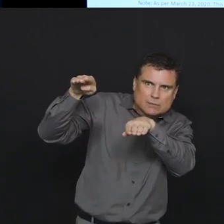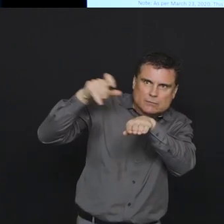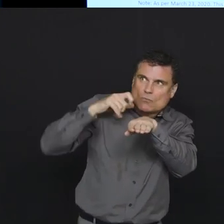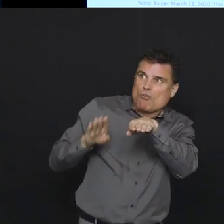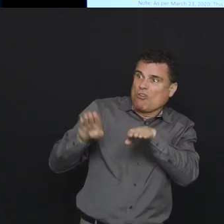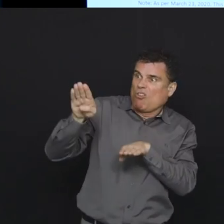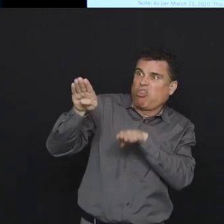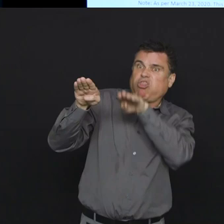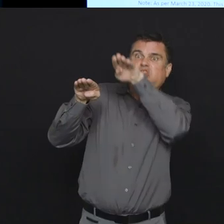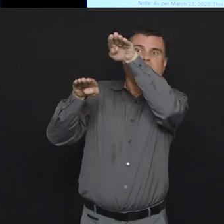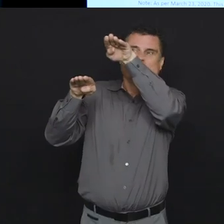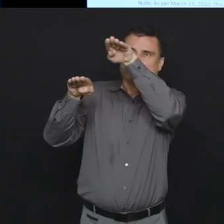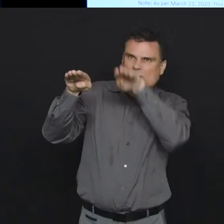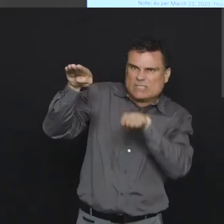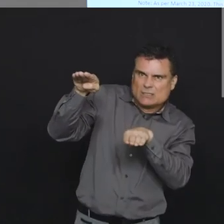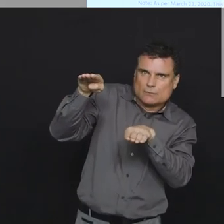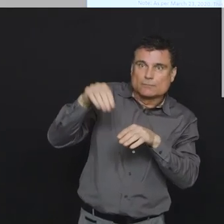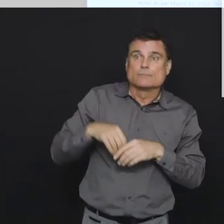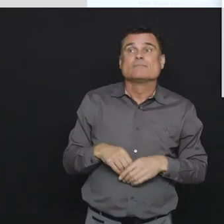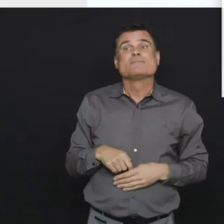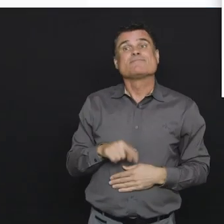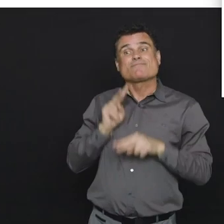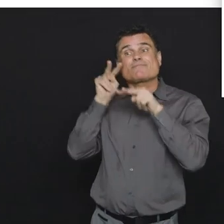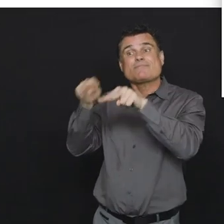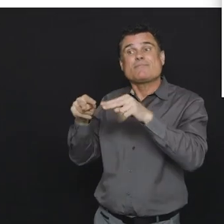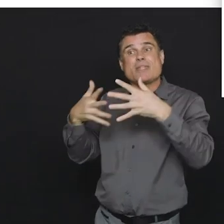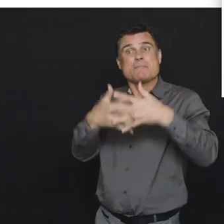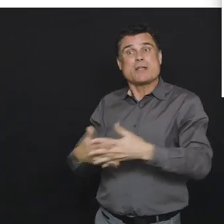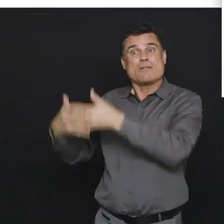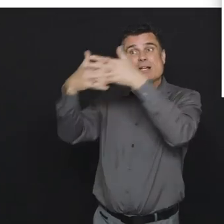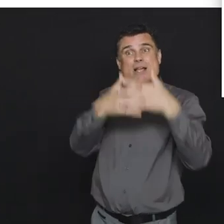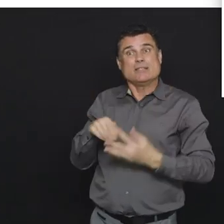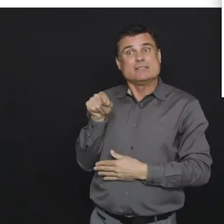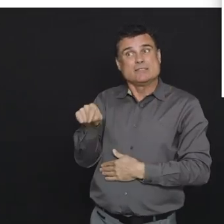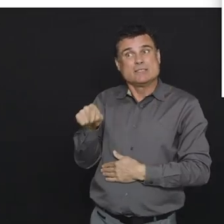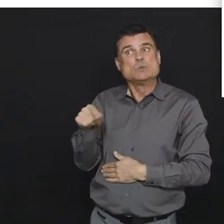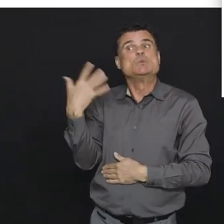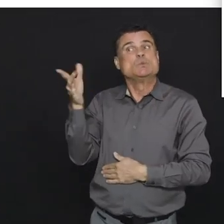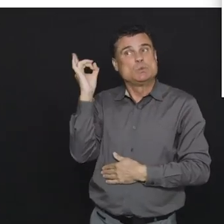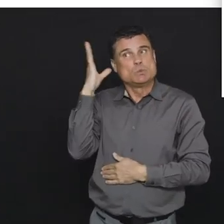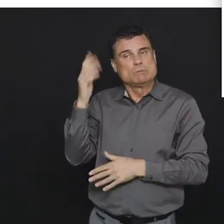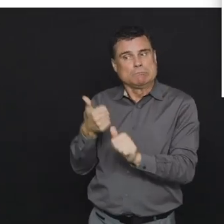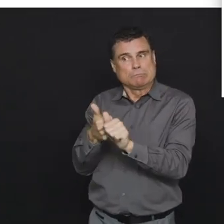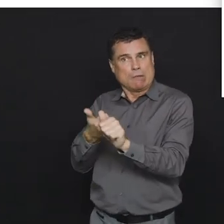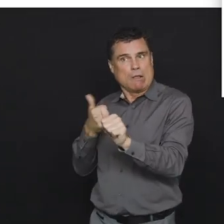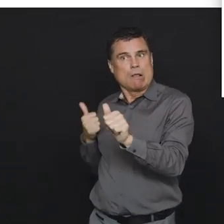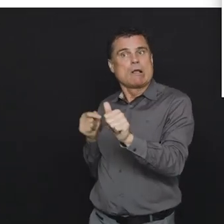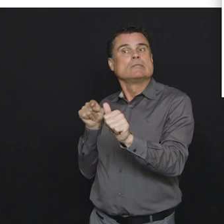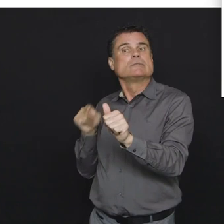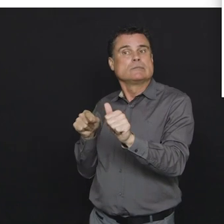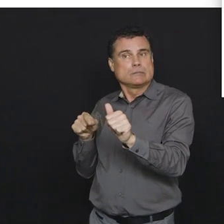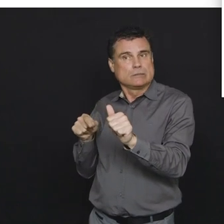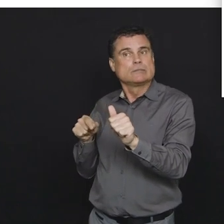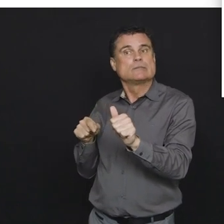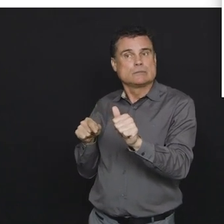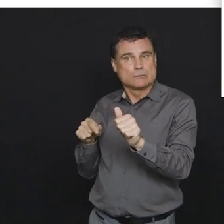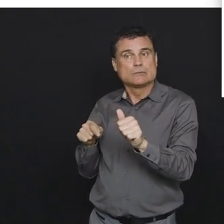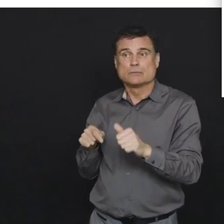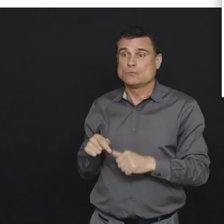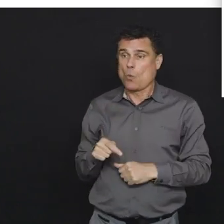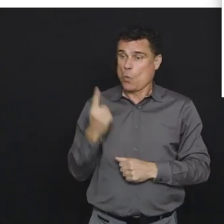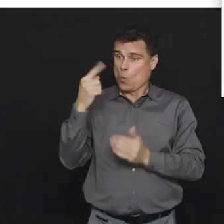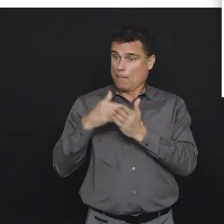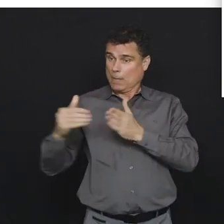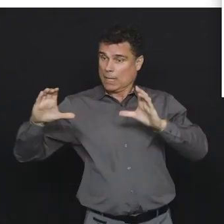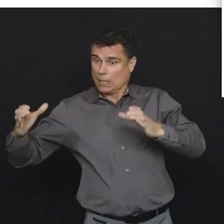talking about in terms of flattening the curve. We can also see that the United States is also behind in the time frame of since